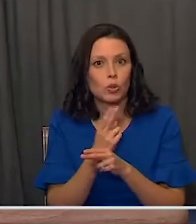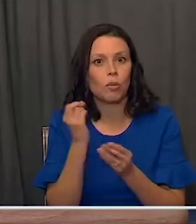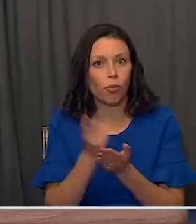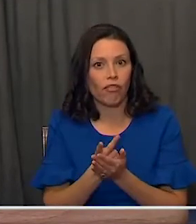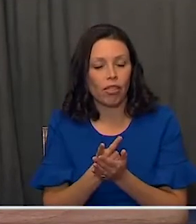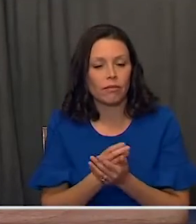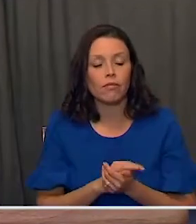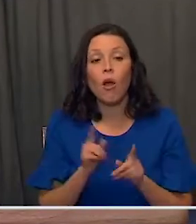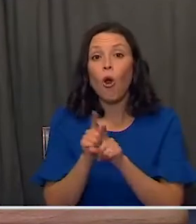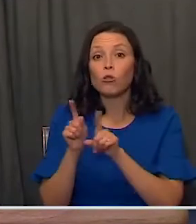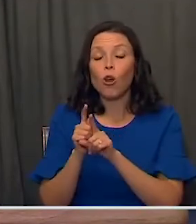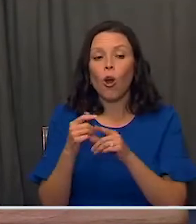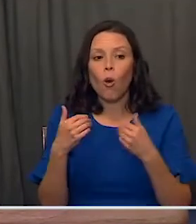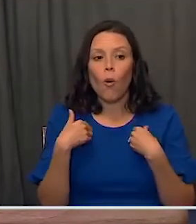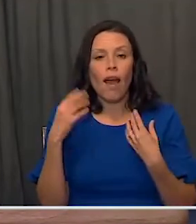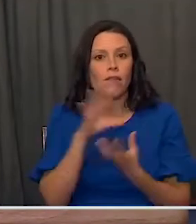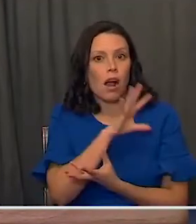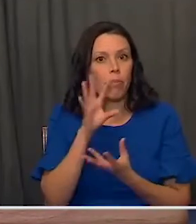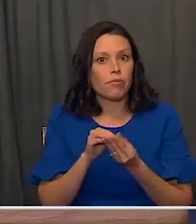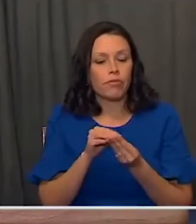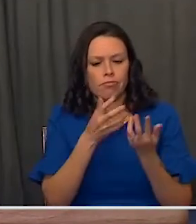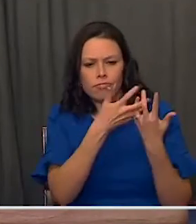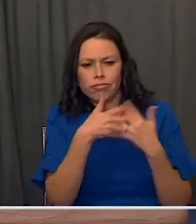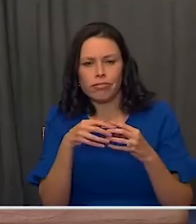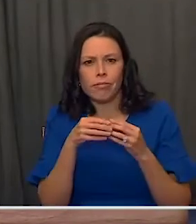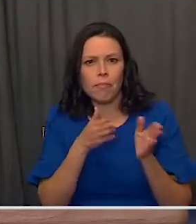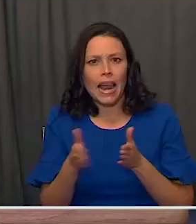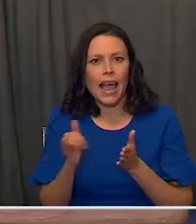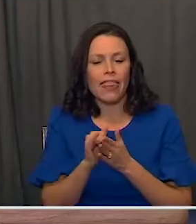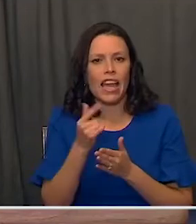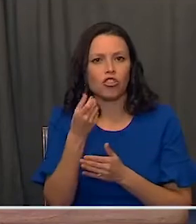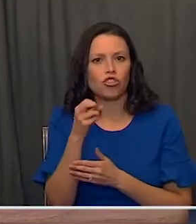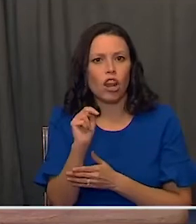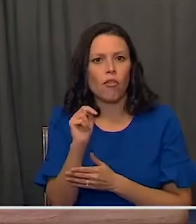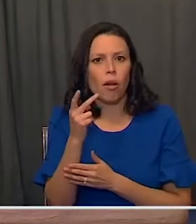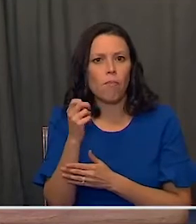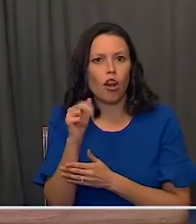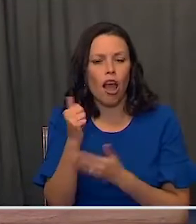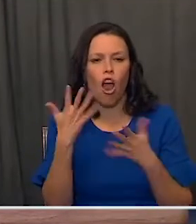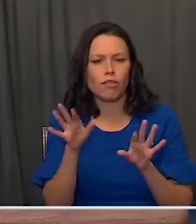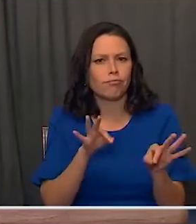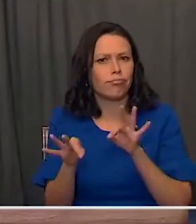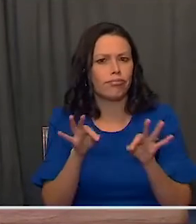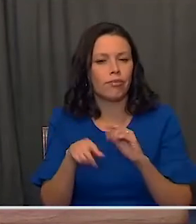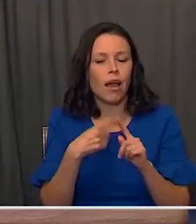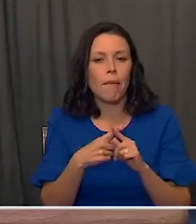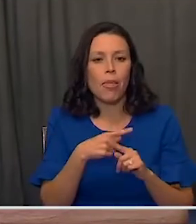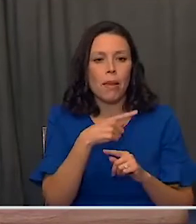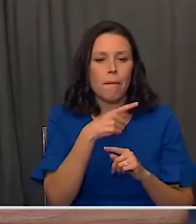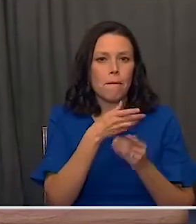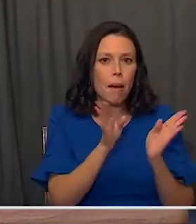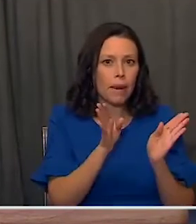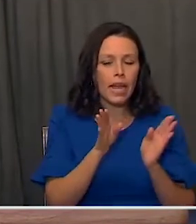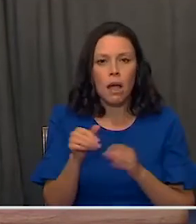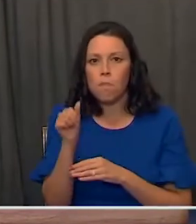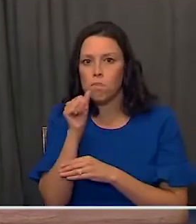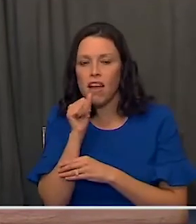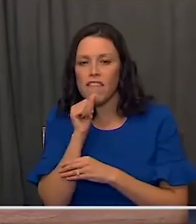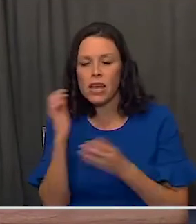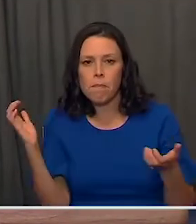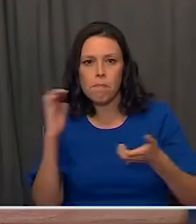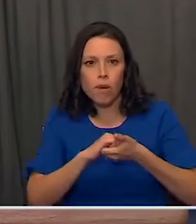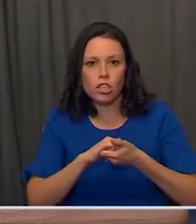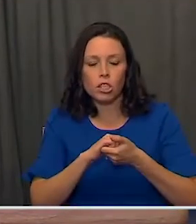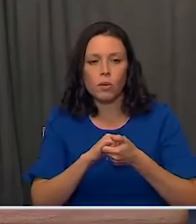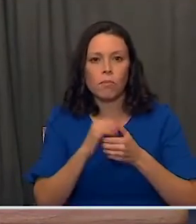We also have this comprehensive distribution plan that General Perna walked through that builds on a public-private partnership between the United States